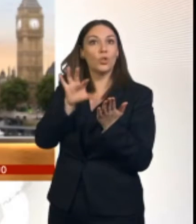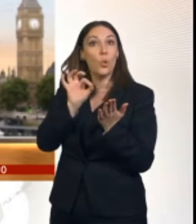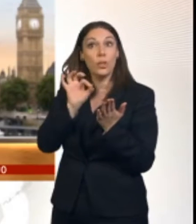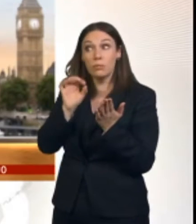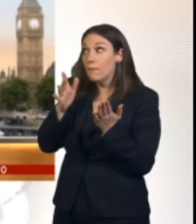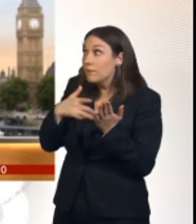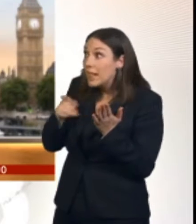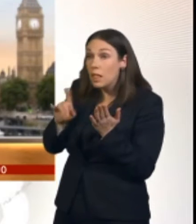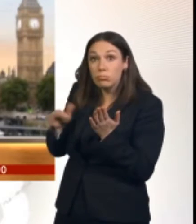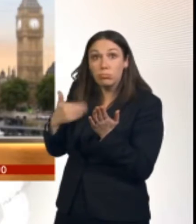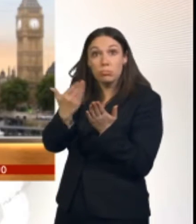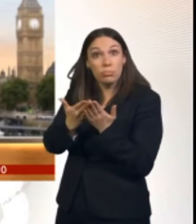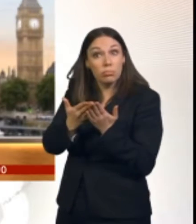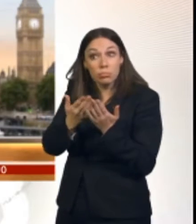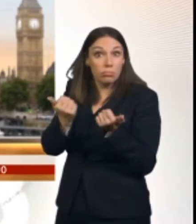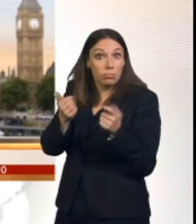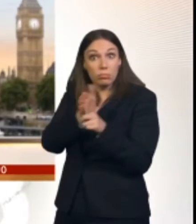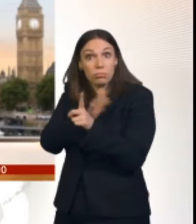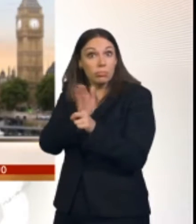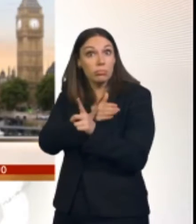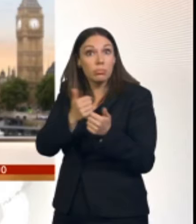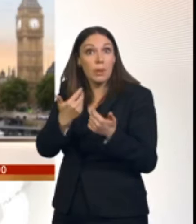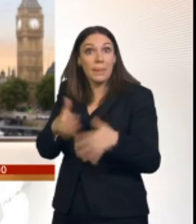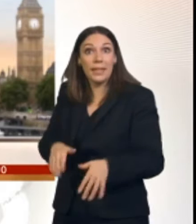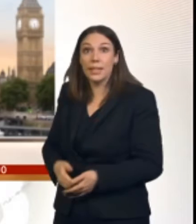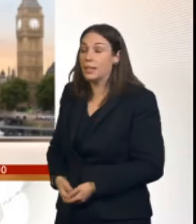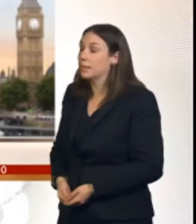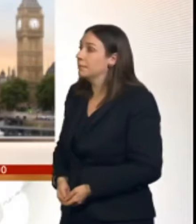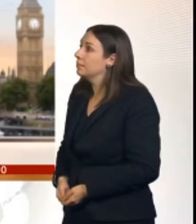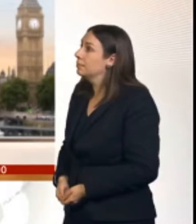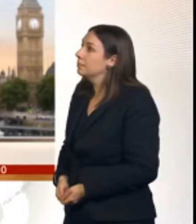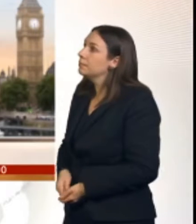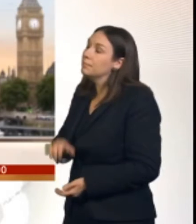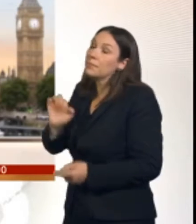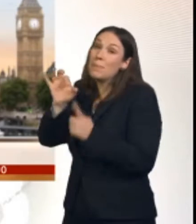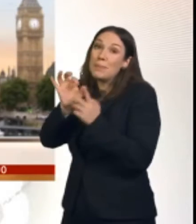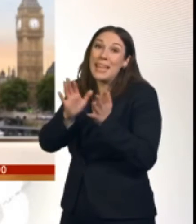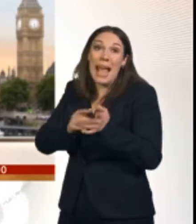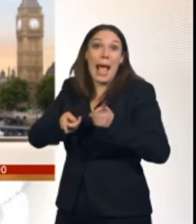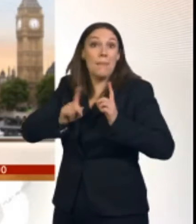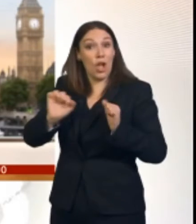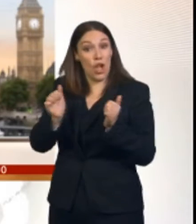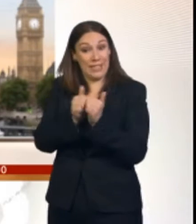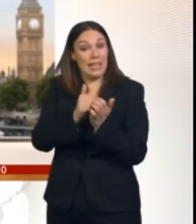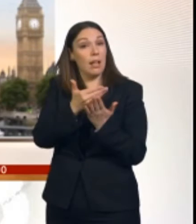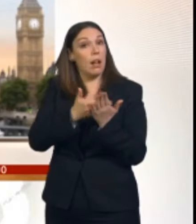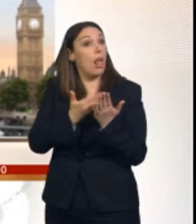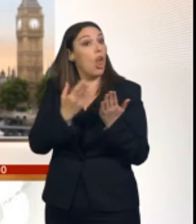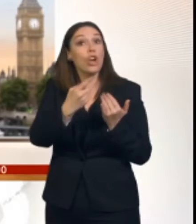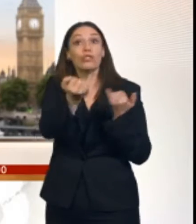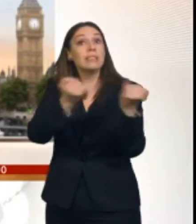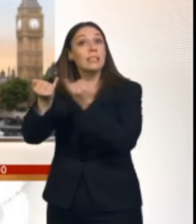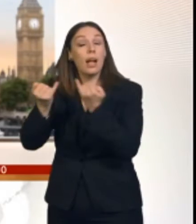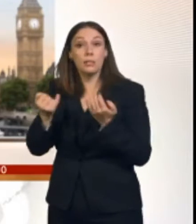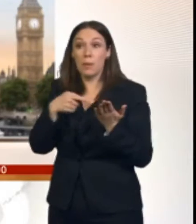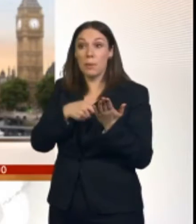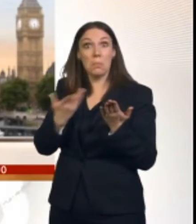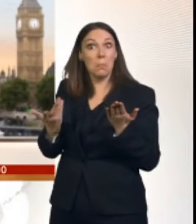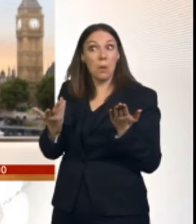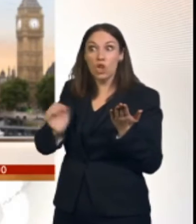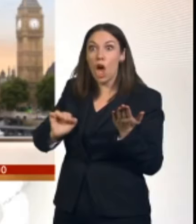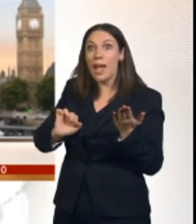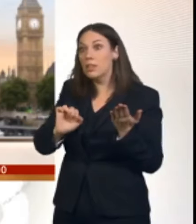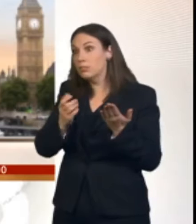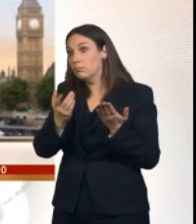the Prime Minister's deal has many critics. What we haven't heard, though, is a better plan. This is the only plan available